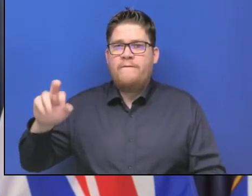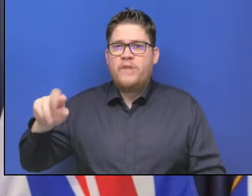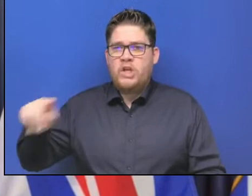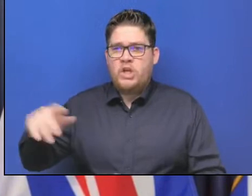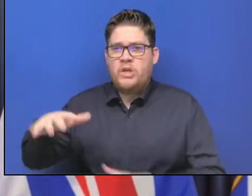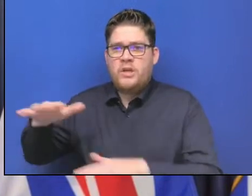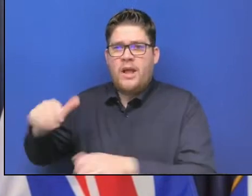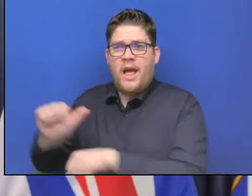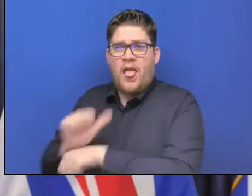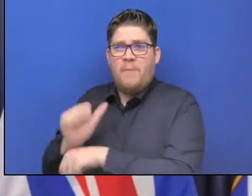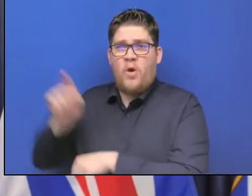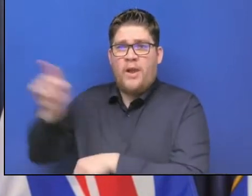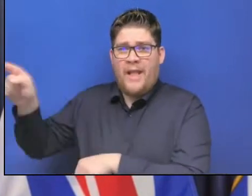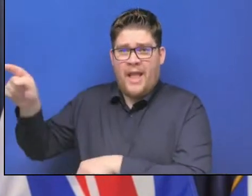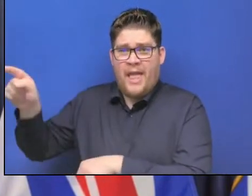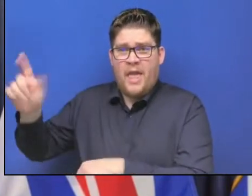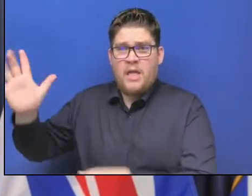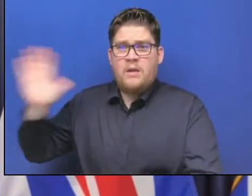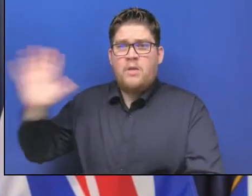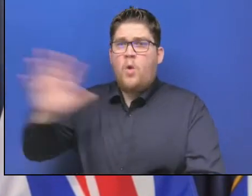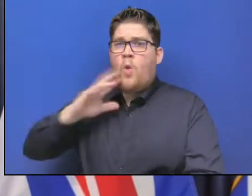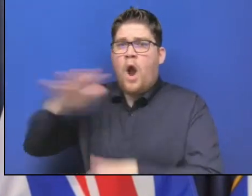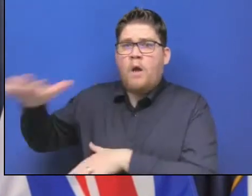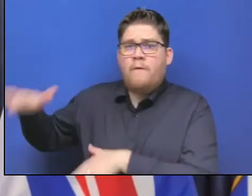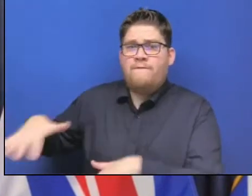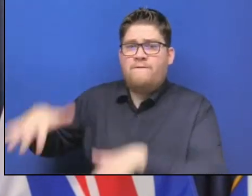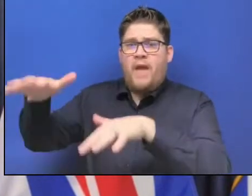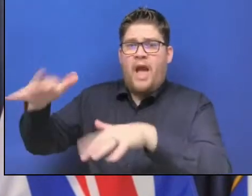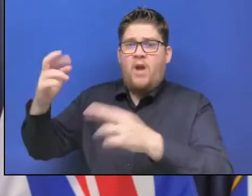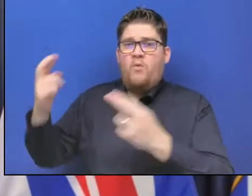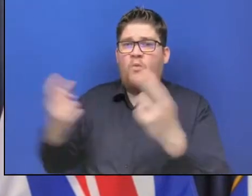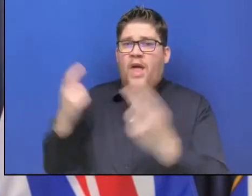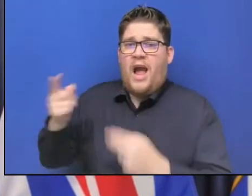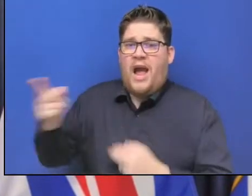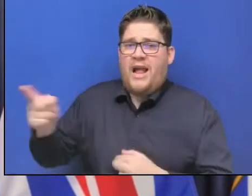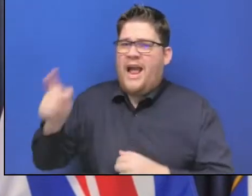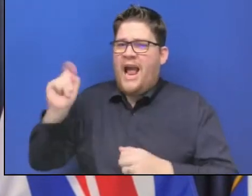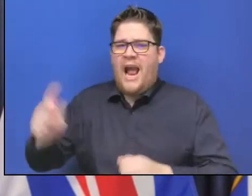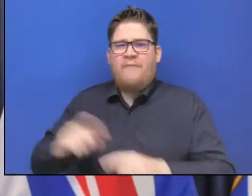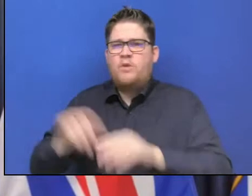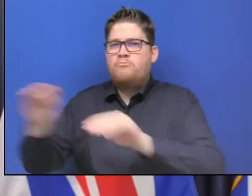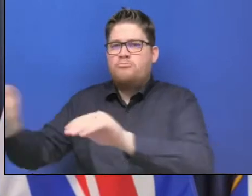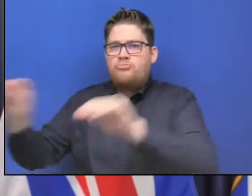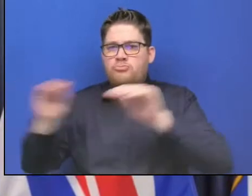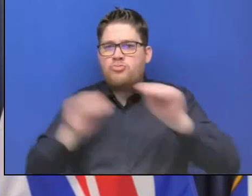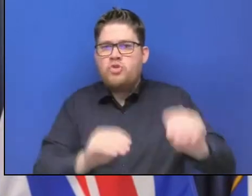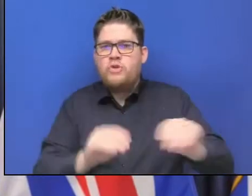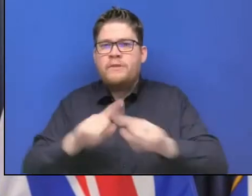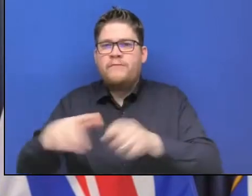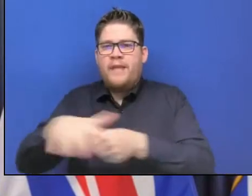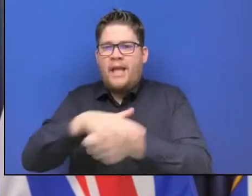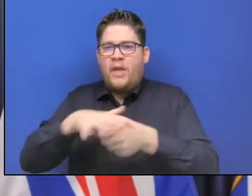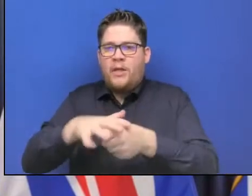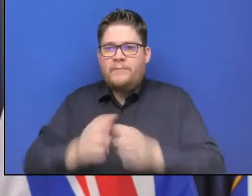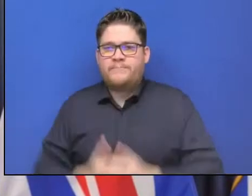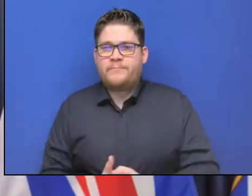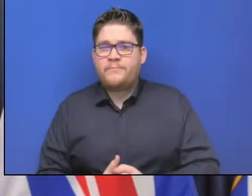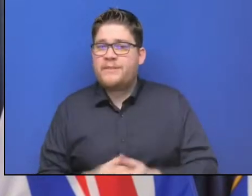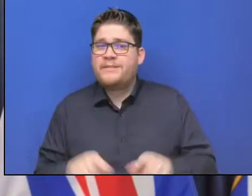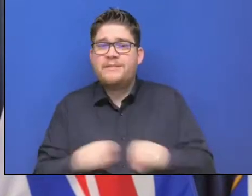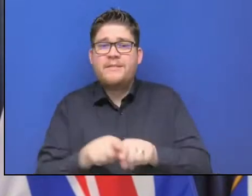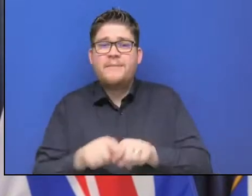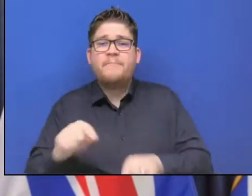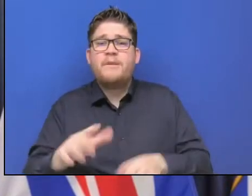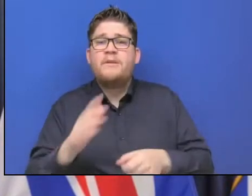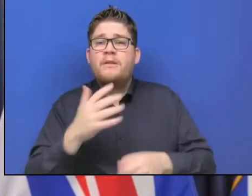move part of the community to another location. Likewise, the grand forks flood, it was determined that low